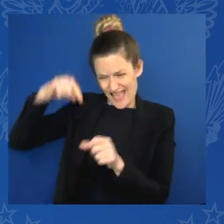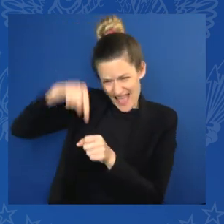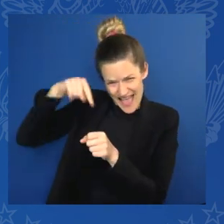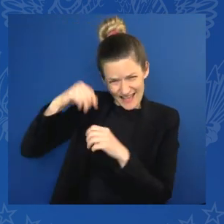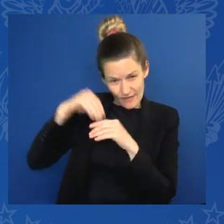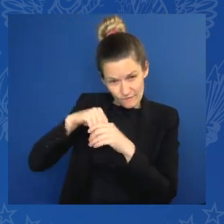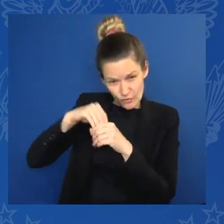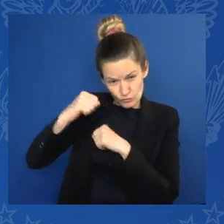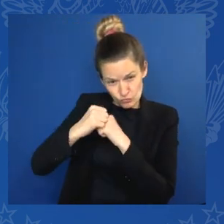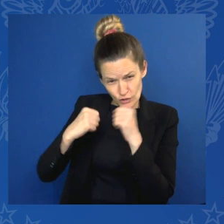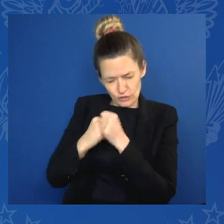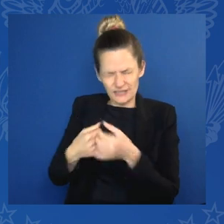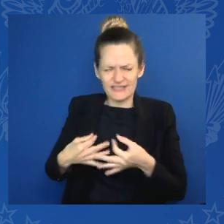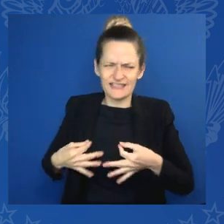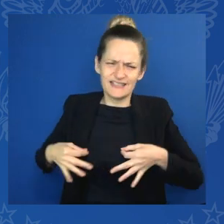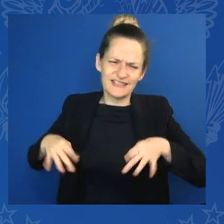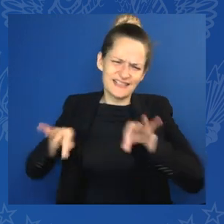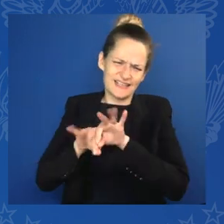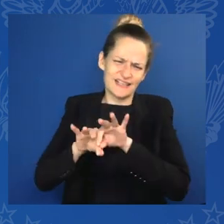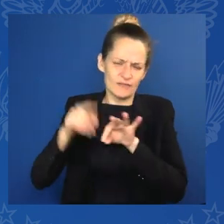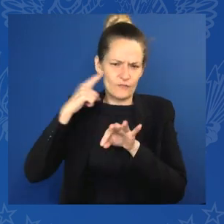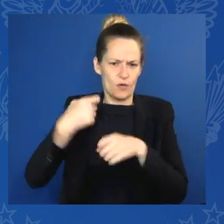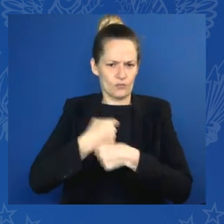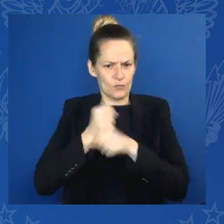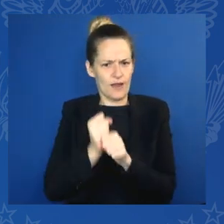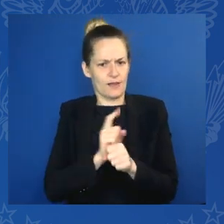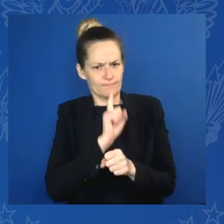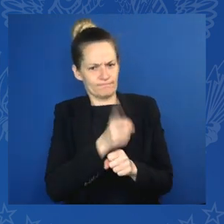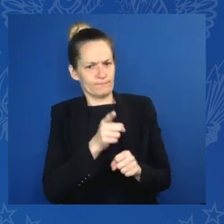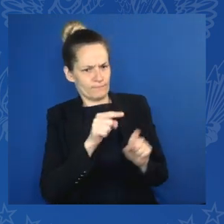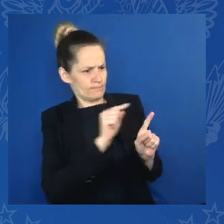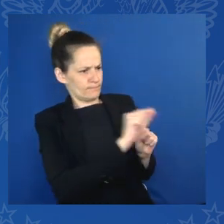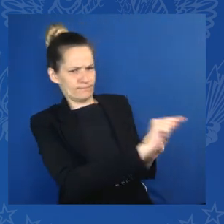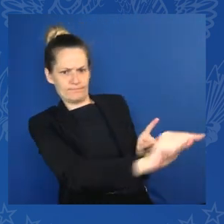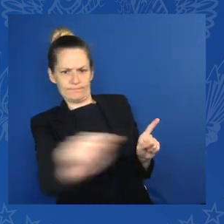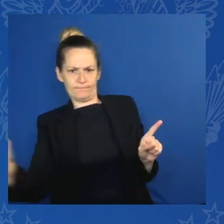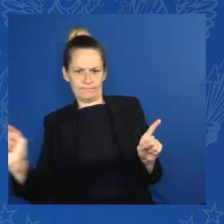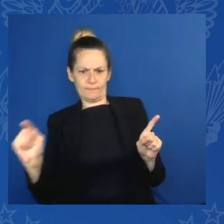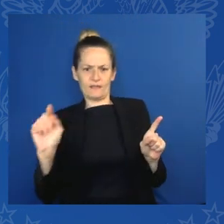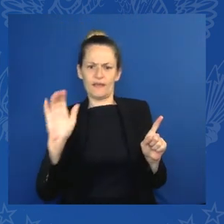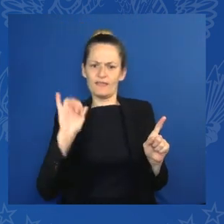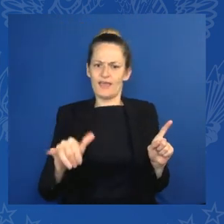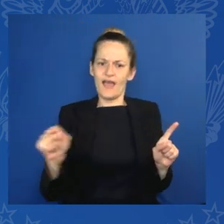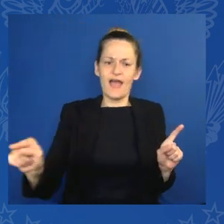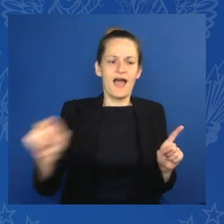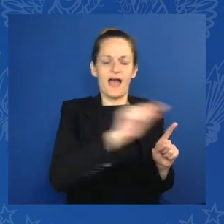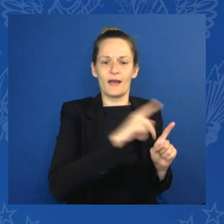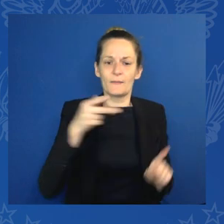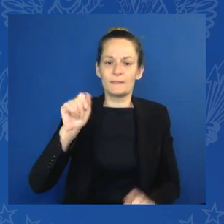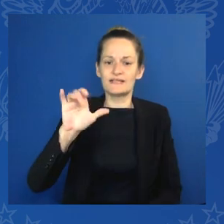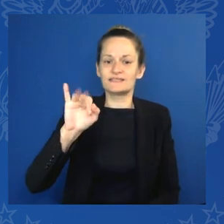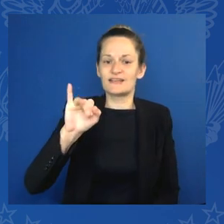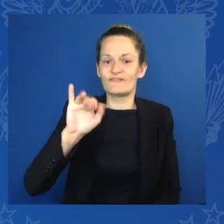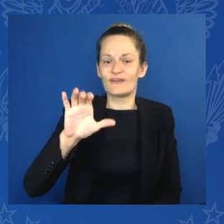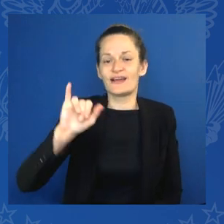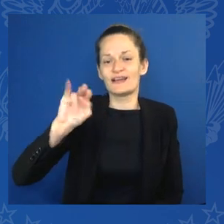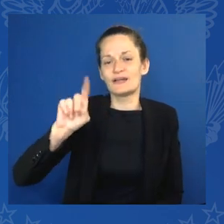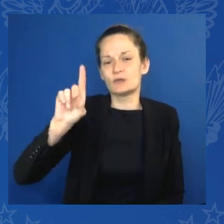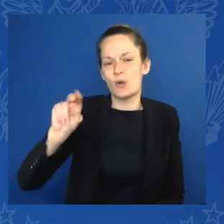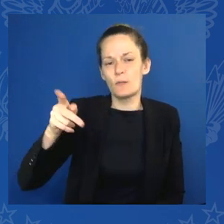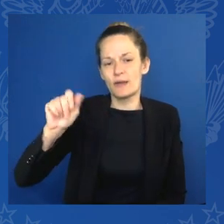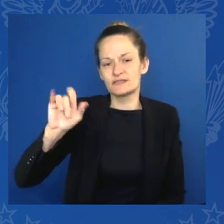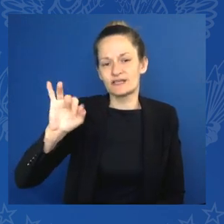open Indo-Pacific. For the Indo-Pacific region, we will work on railways and airports that